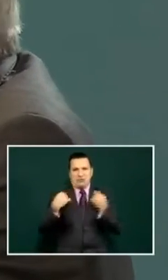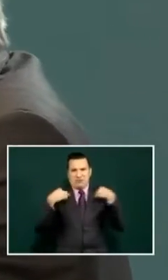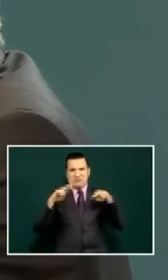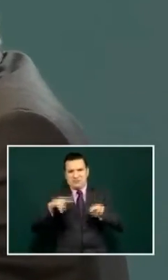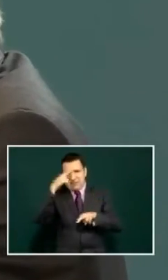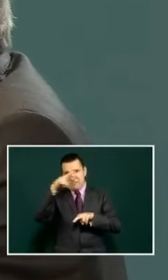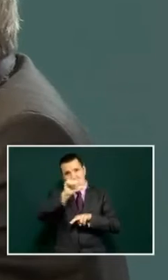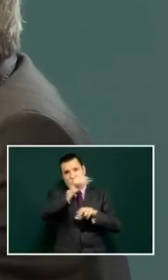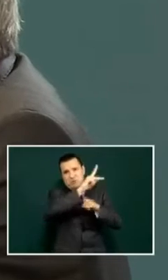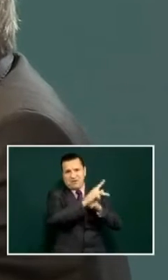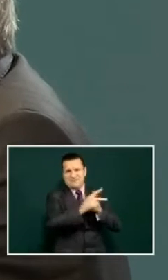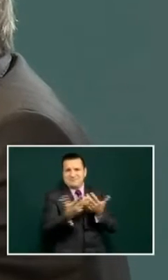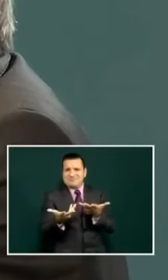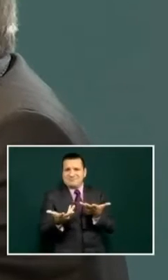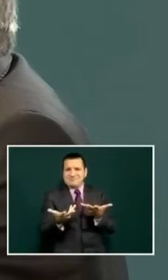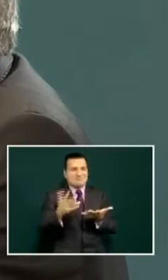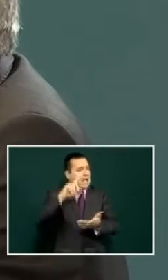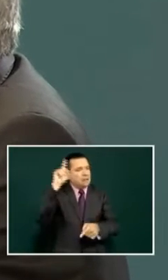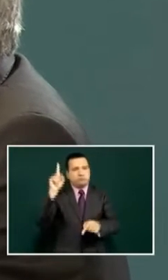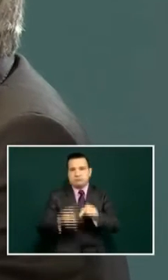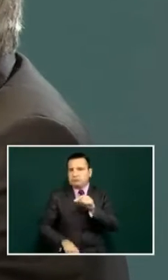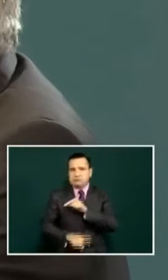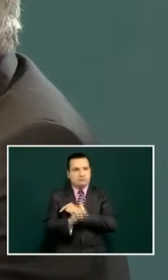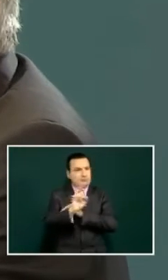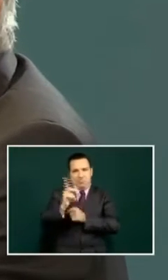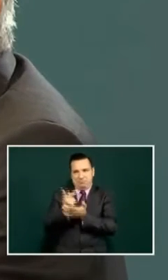we're working on preventing that